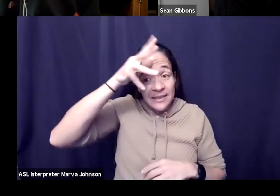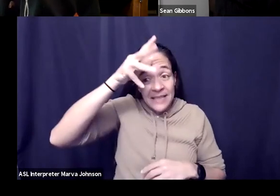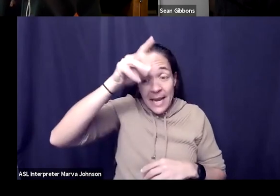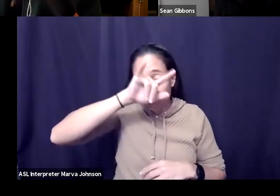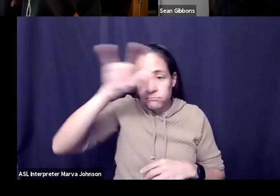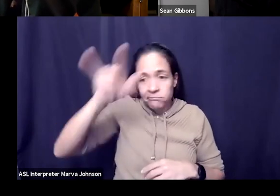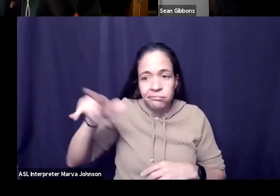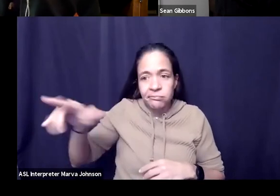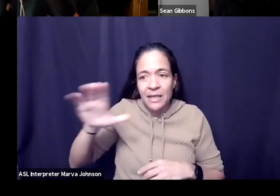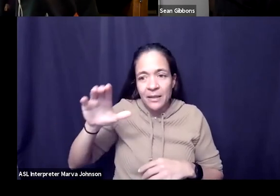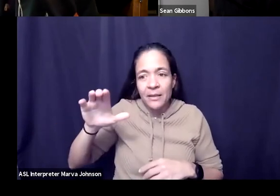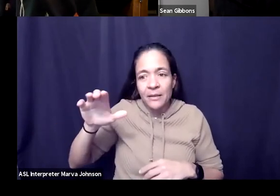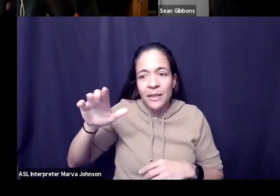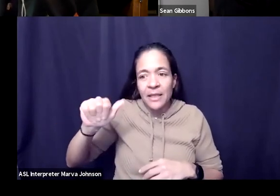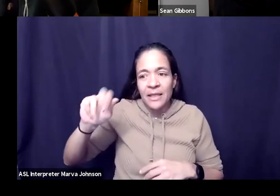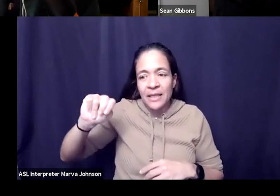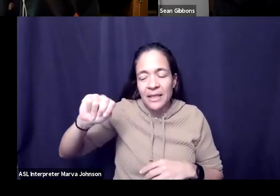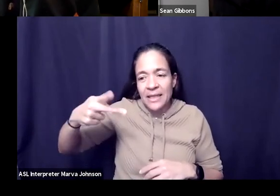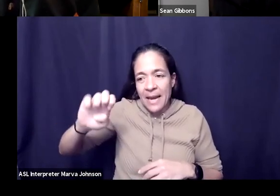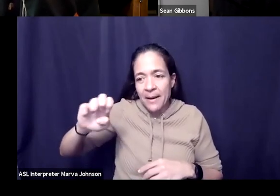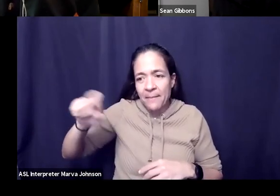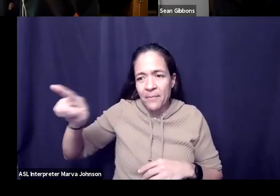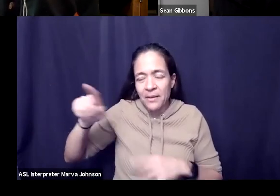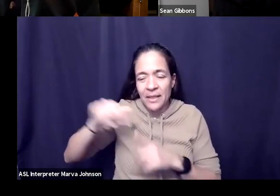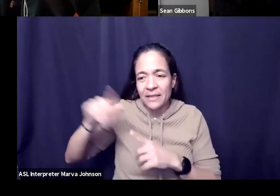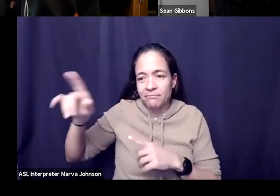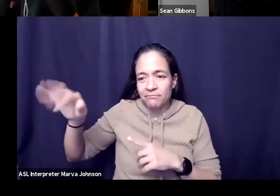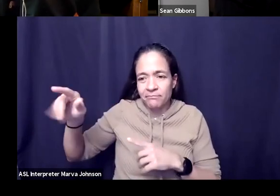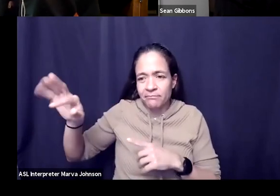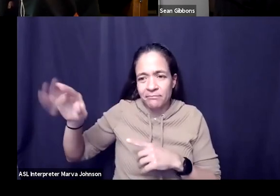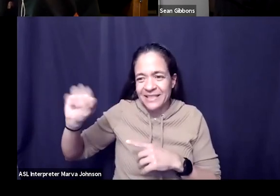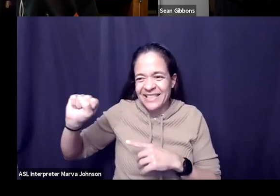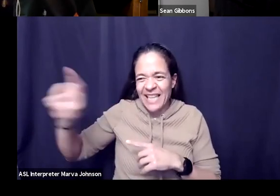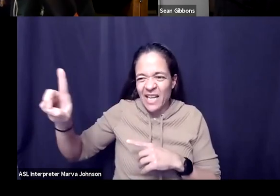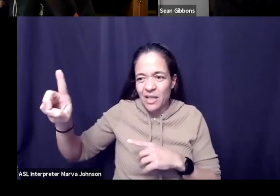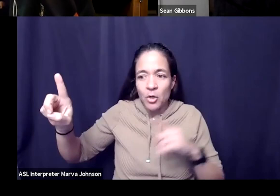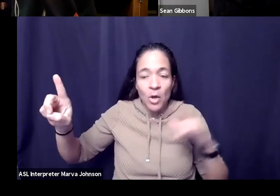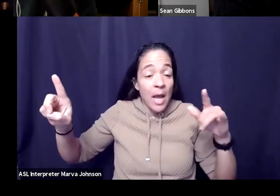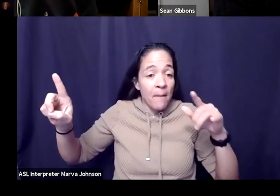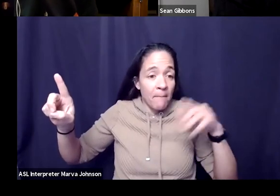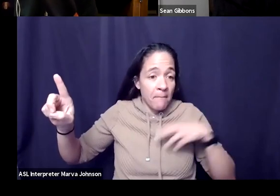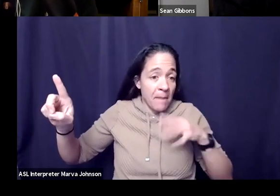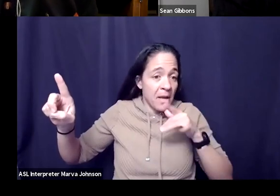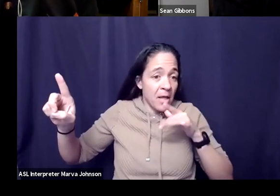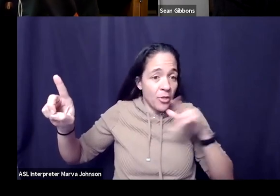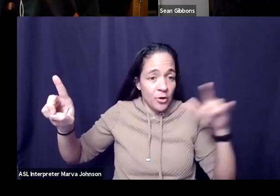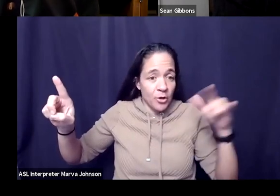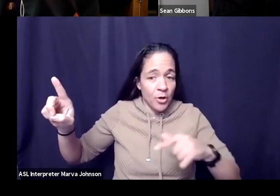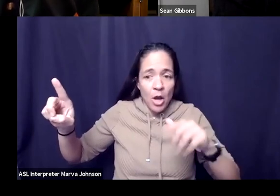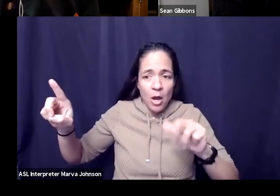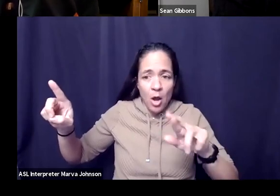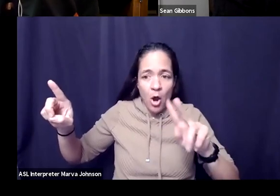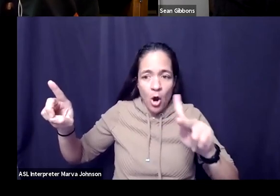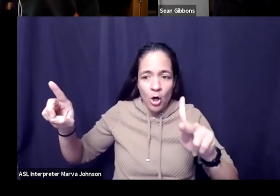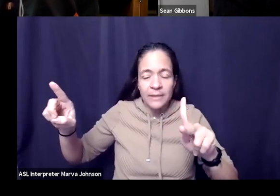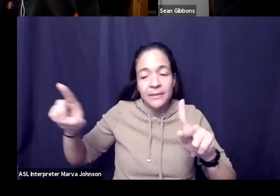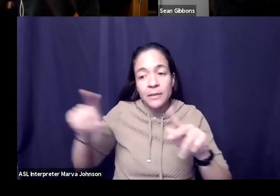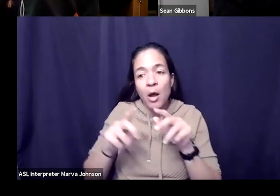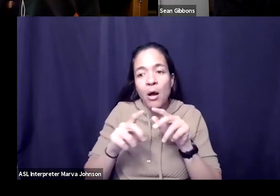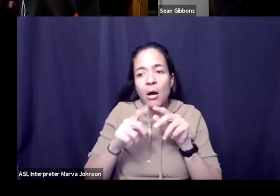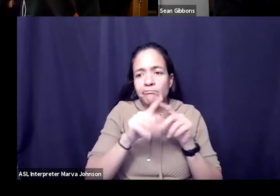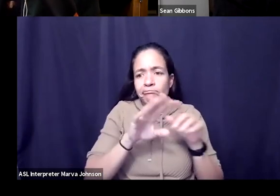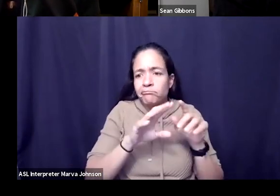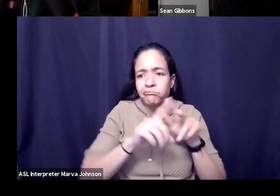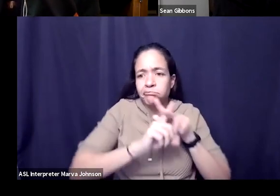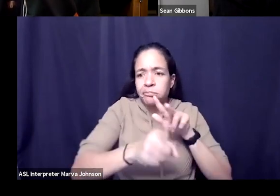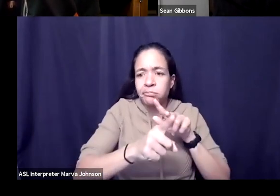my mom simultaneously landed in arkansas as vietnamese war refugees in 1975 and you know